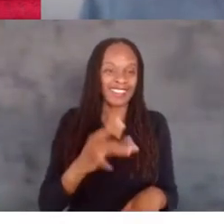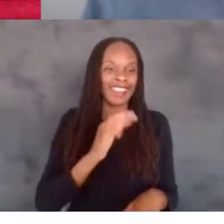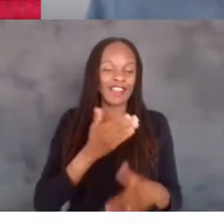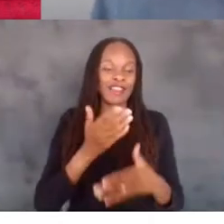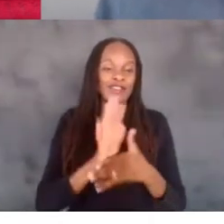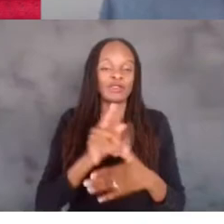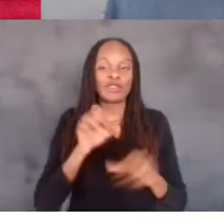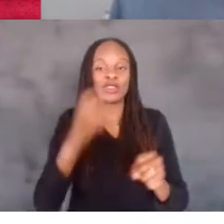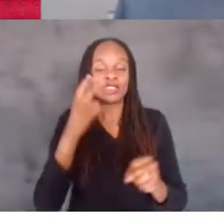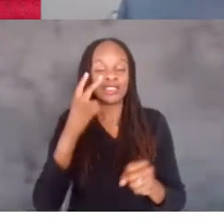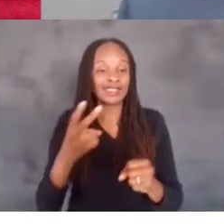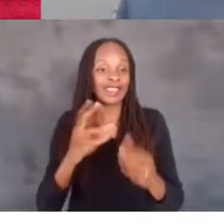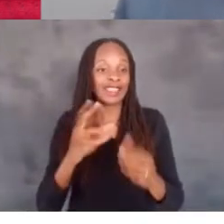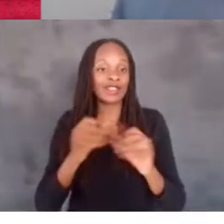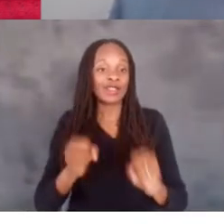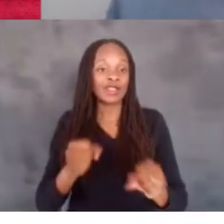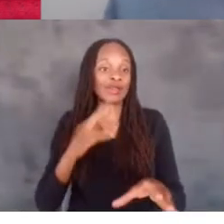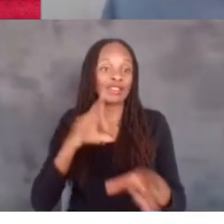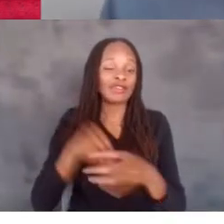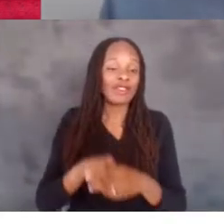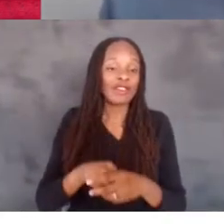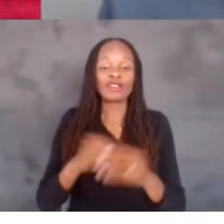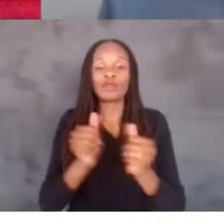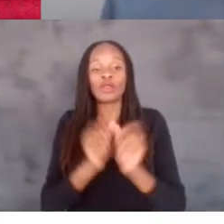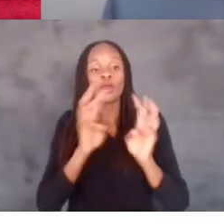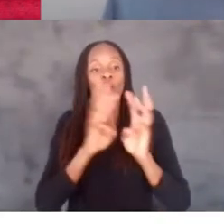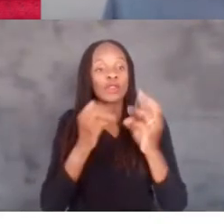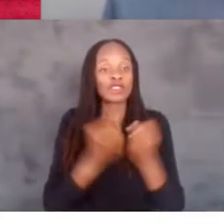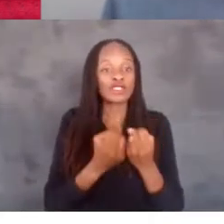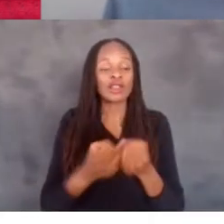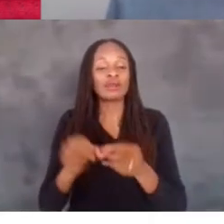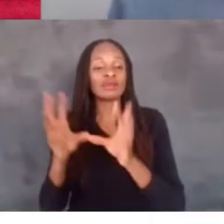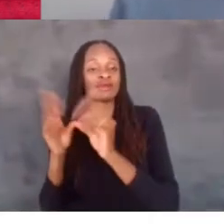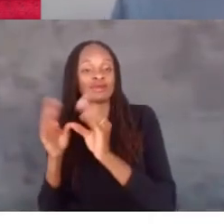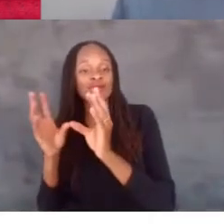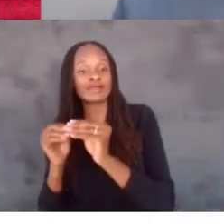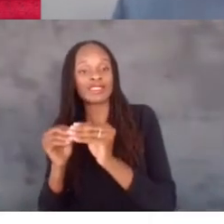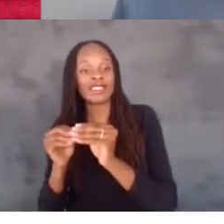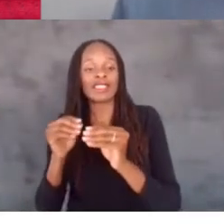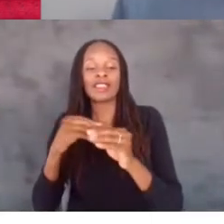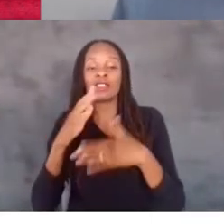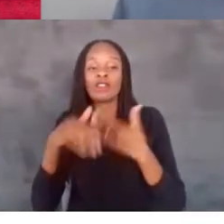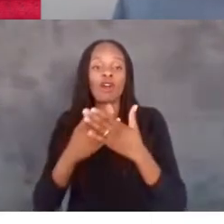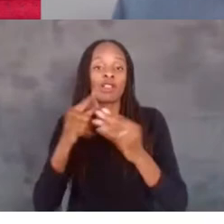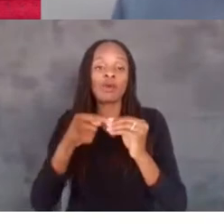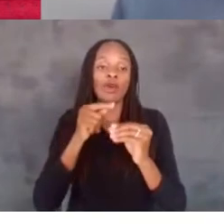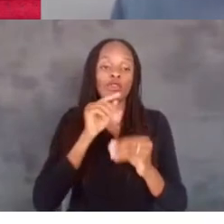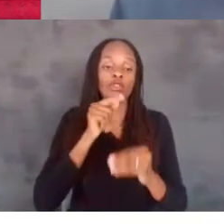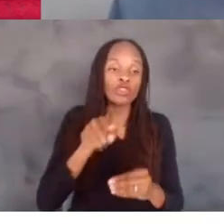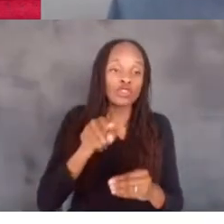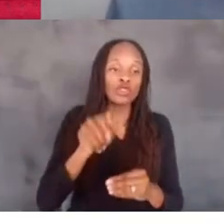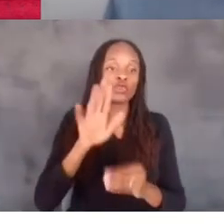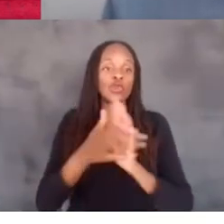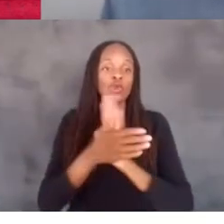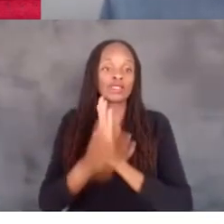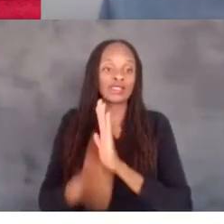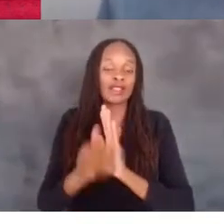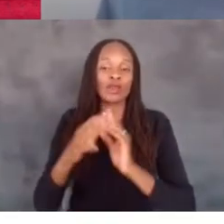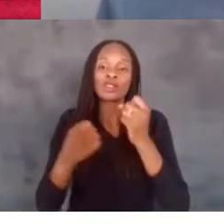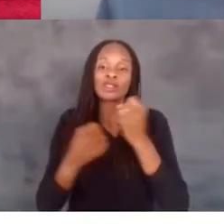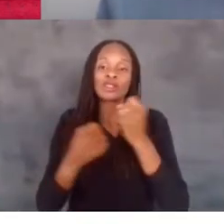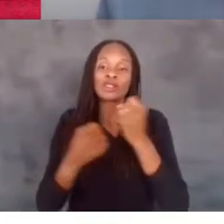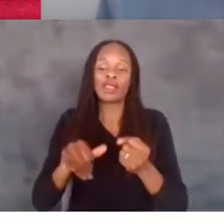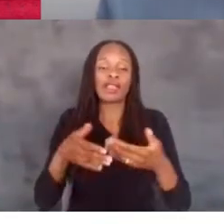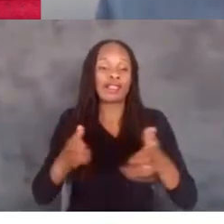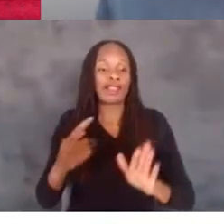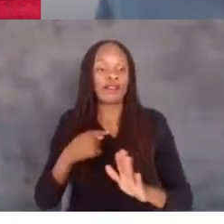-round activations, workshops, seminars. But it's all of you and your talent and your support that allows us to change the